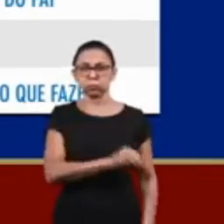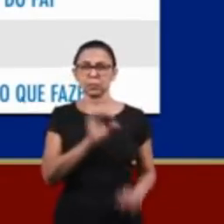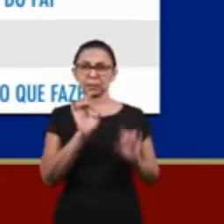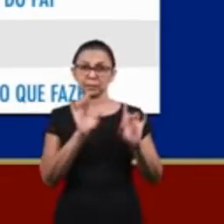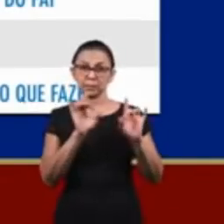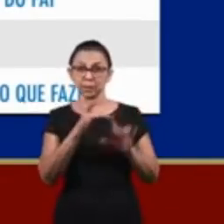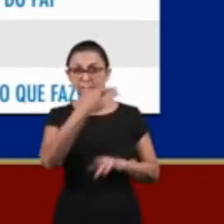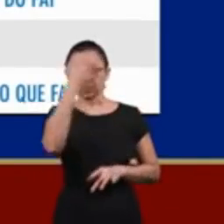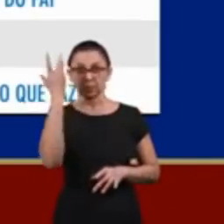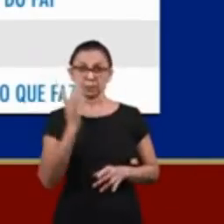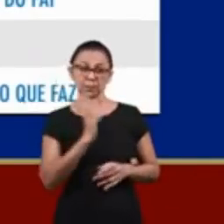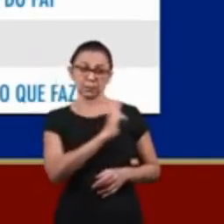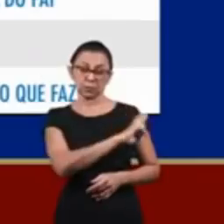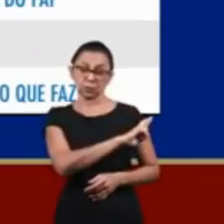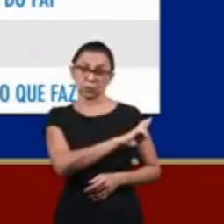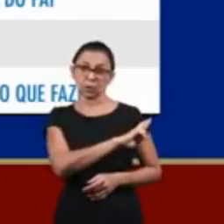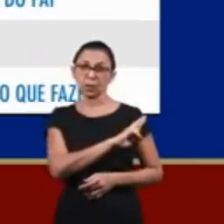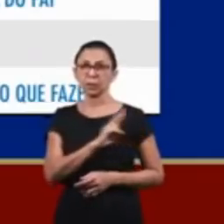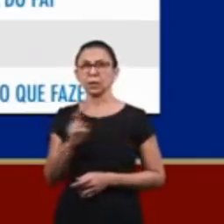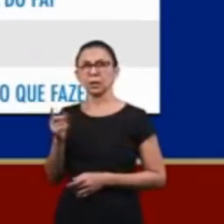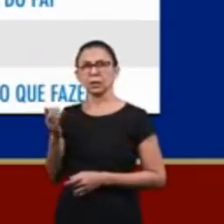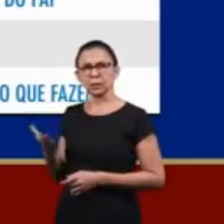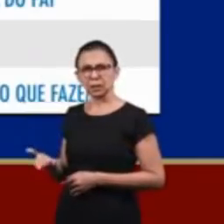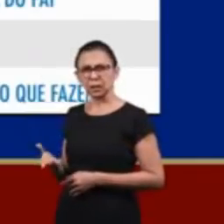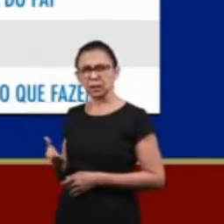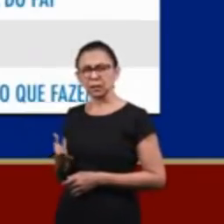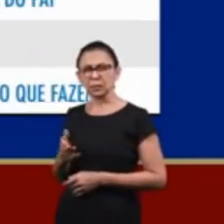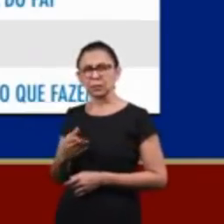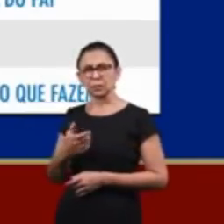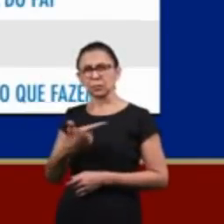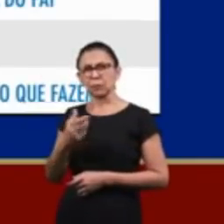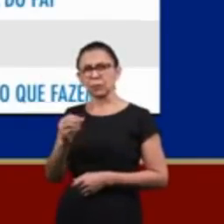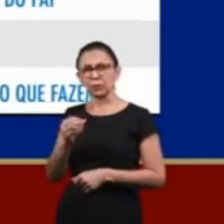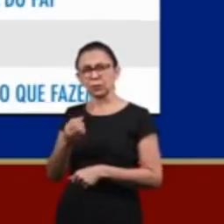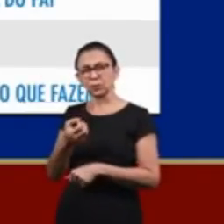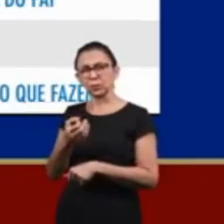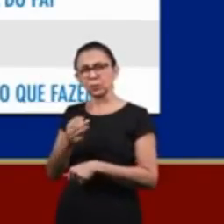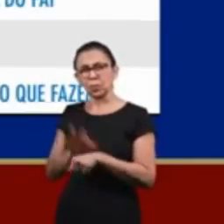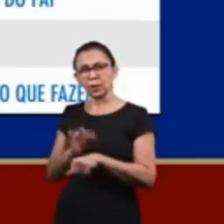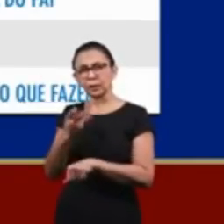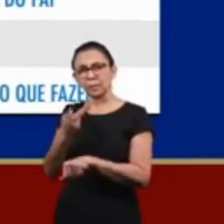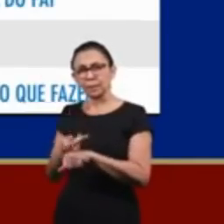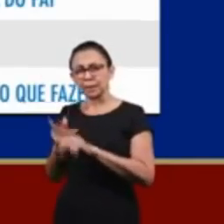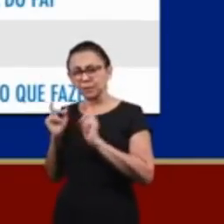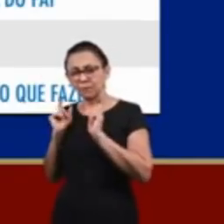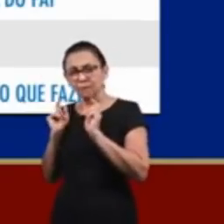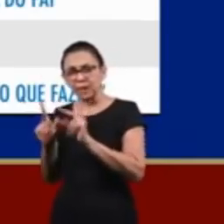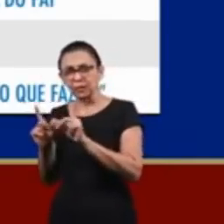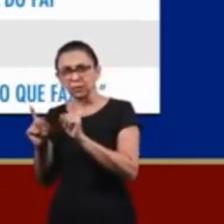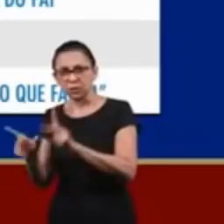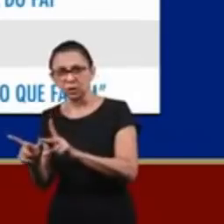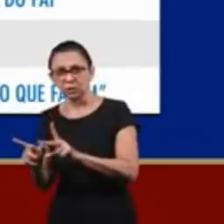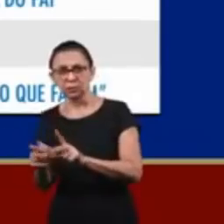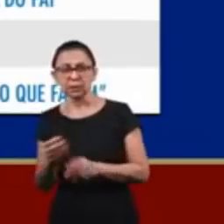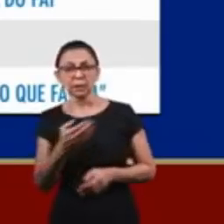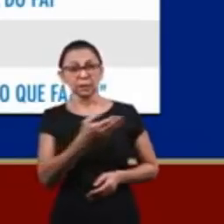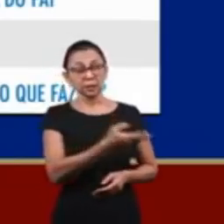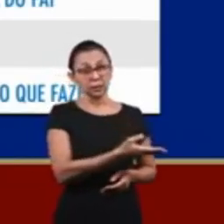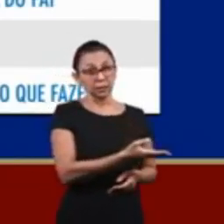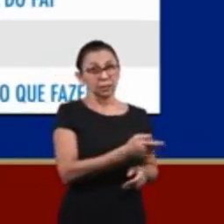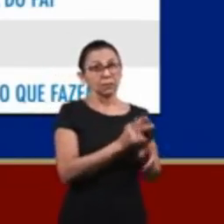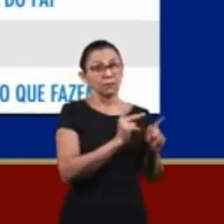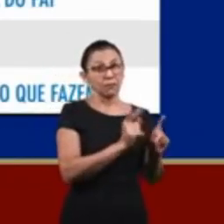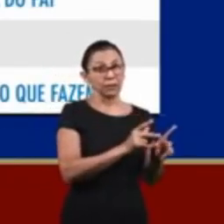especially the religious people. Joseph was sold by 20 coins of silver. On the other hand,